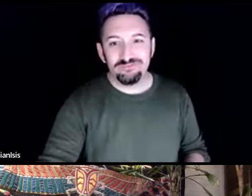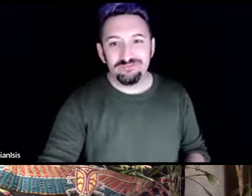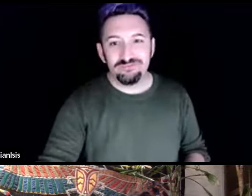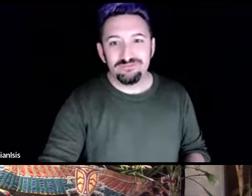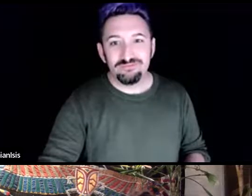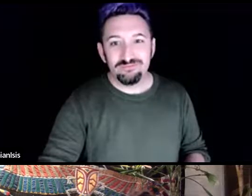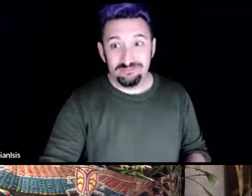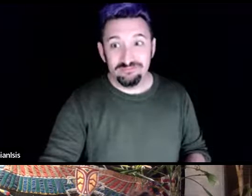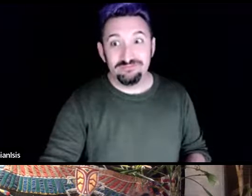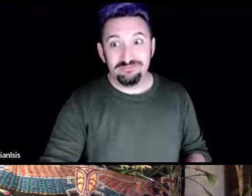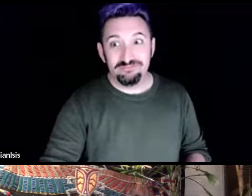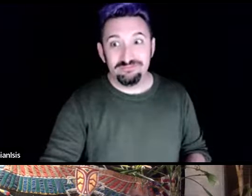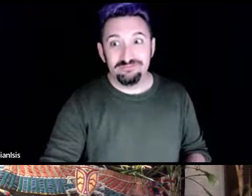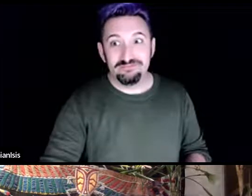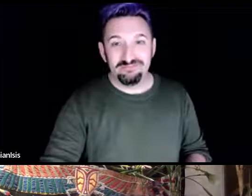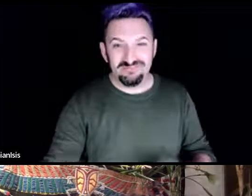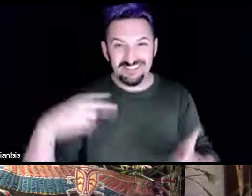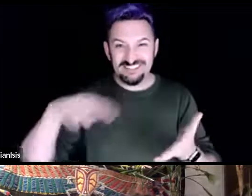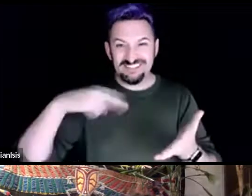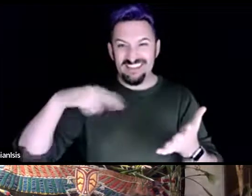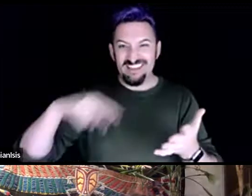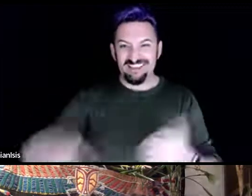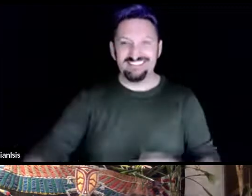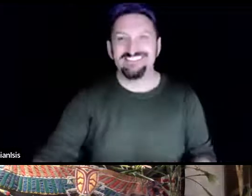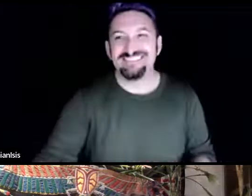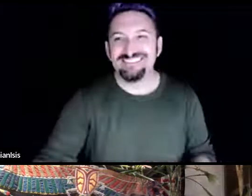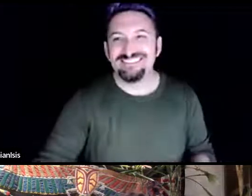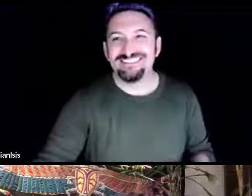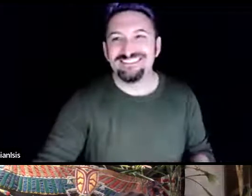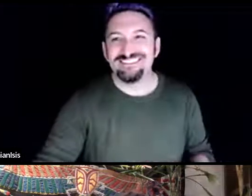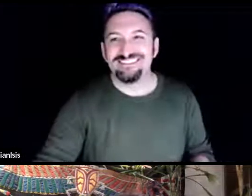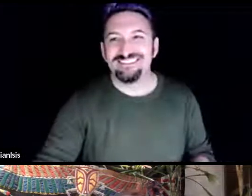dance our way out you